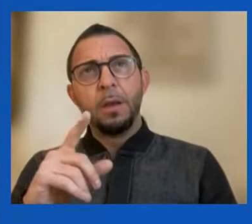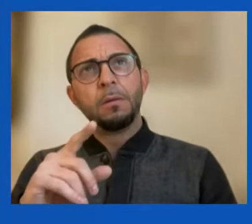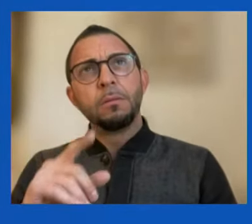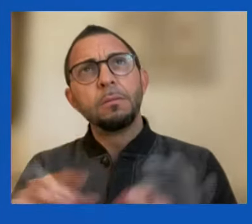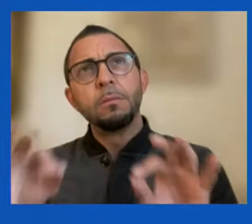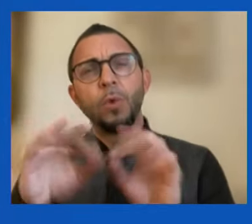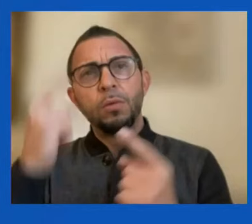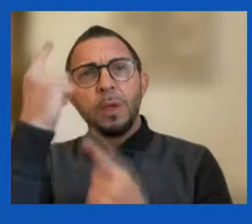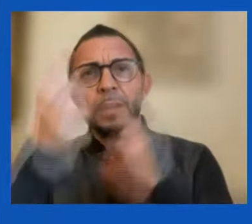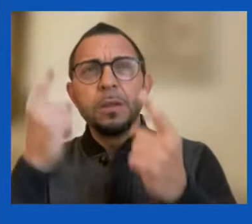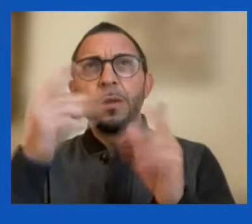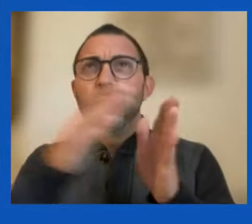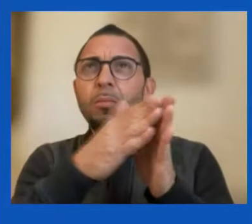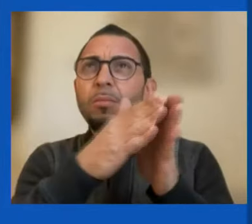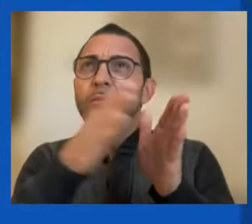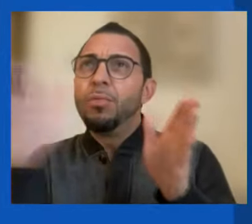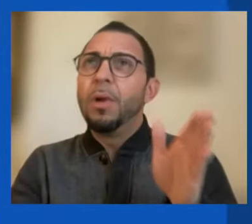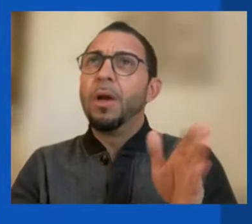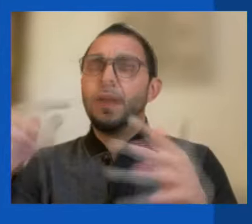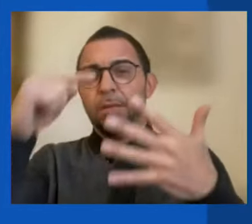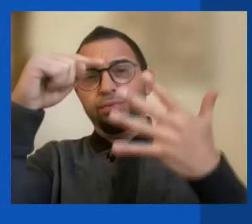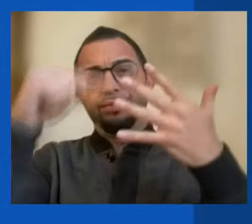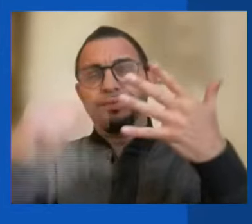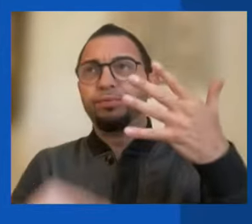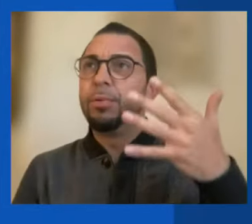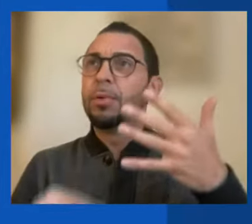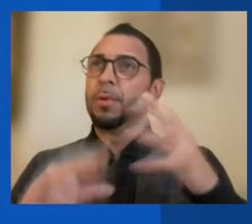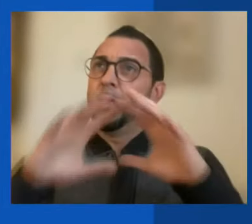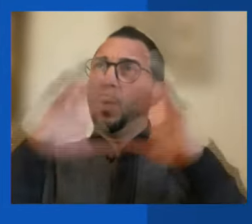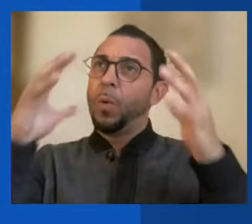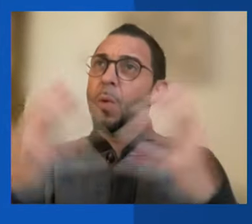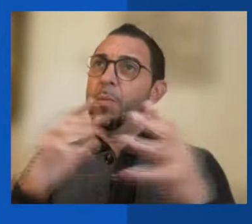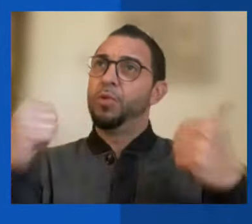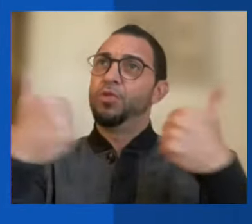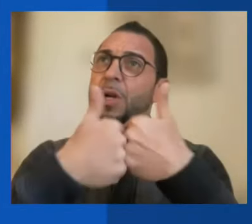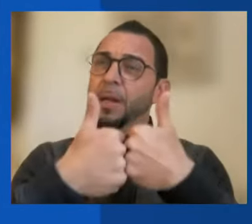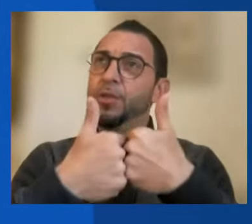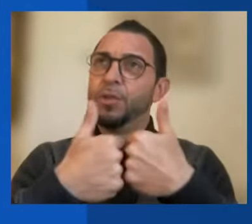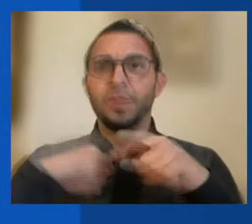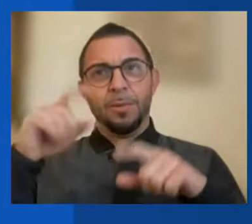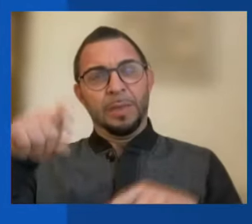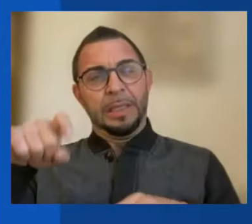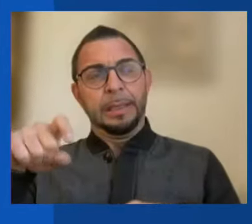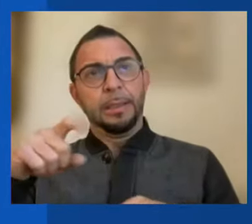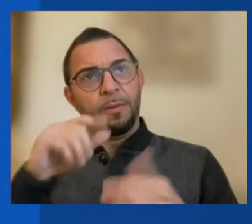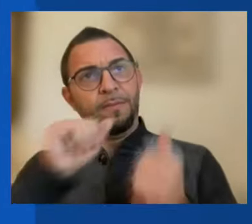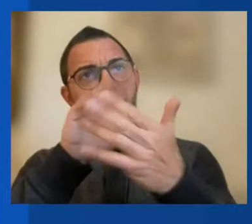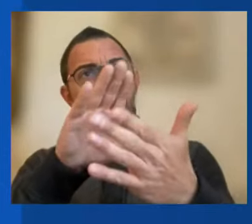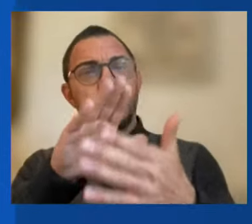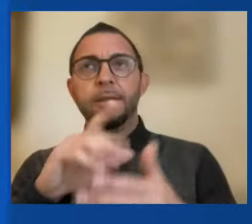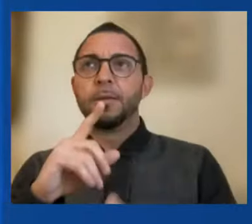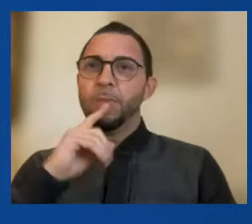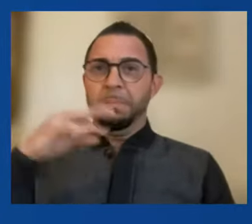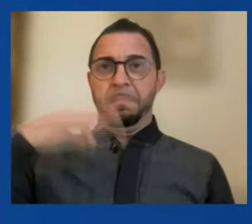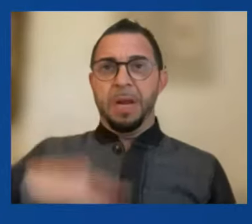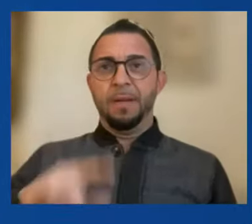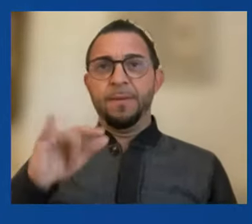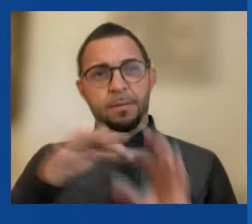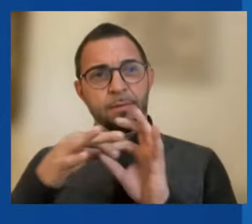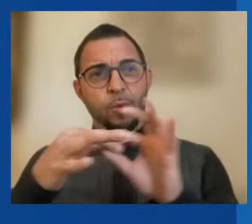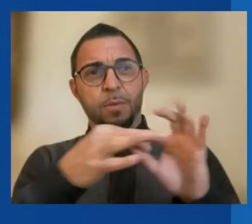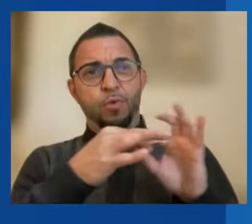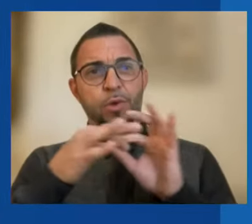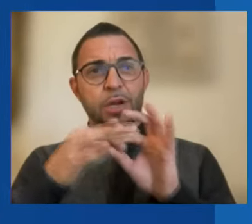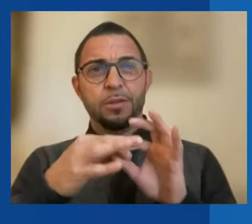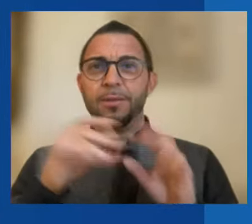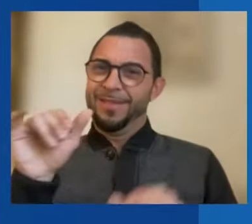unmet global challenges that would benefit from greater cooperation of the kind we've mustered in confronting